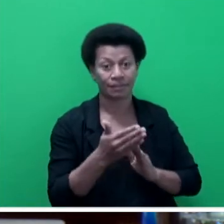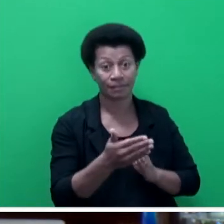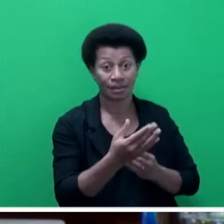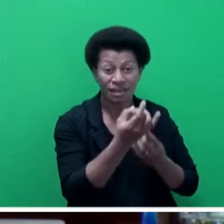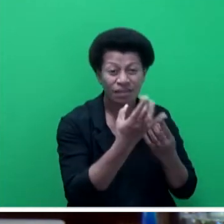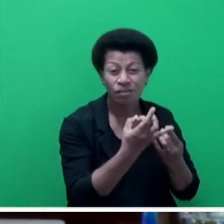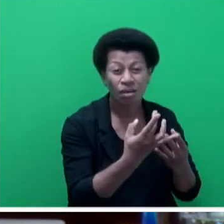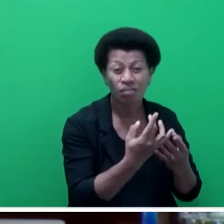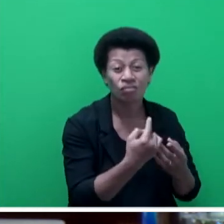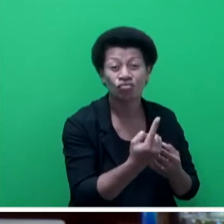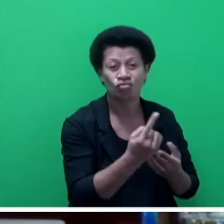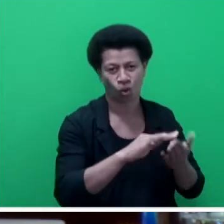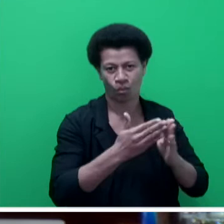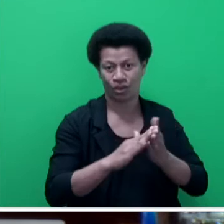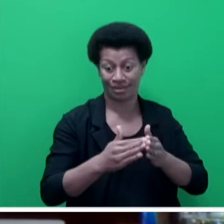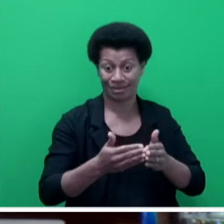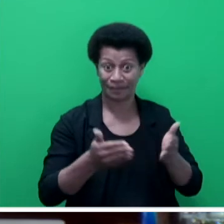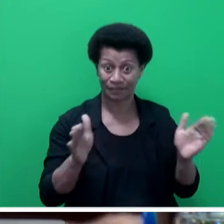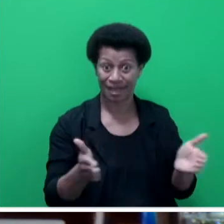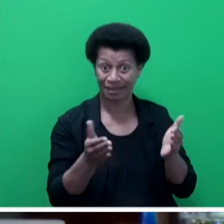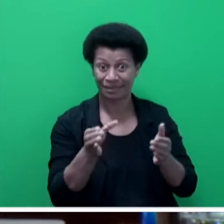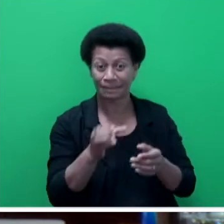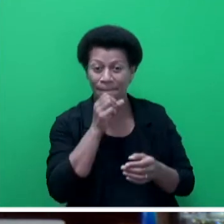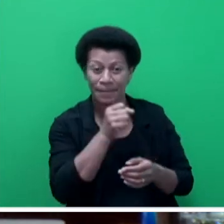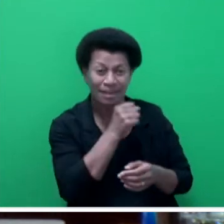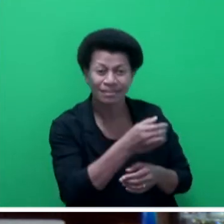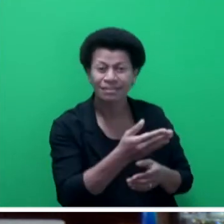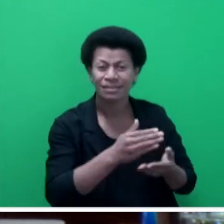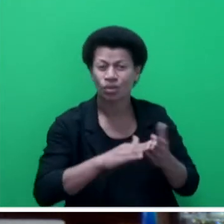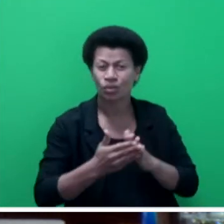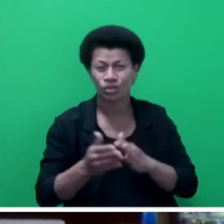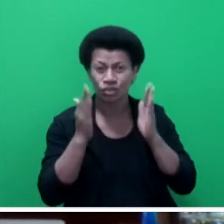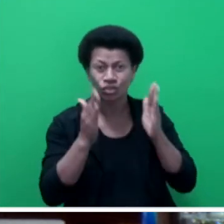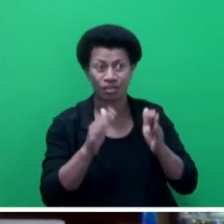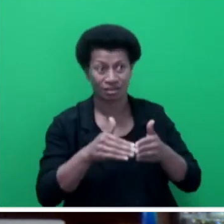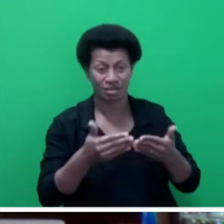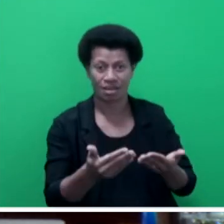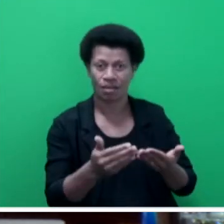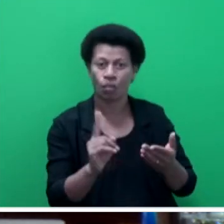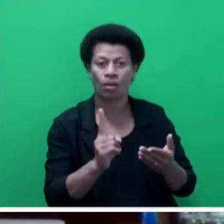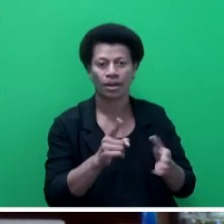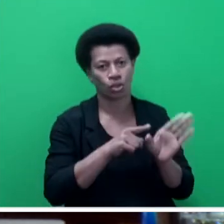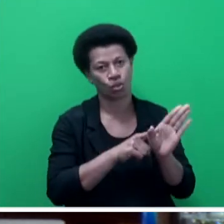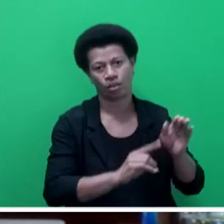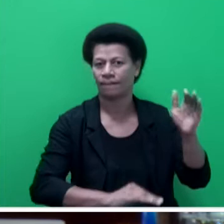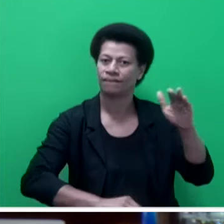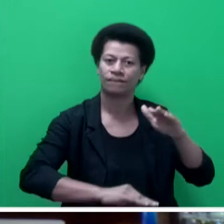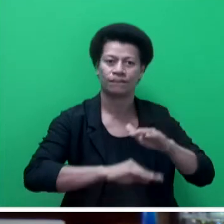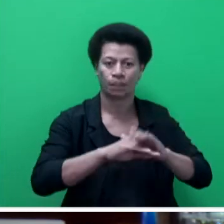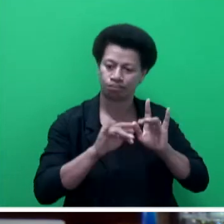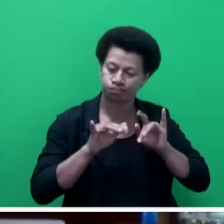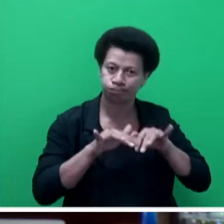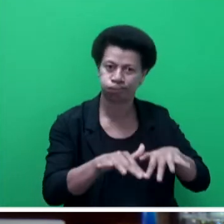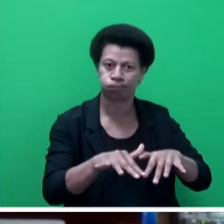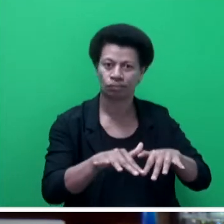elders that the community church which was once empty is now filled with these youths. They have taken a step